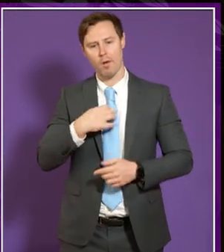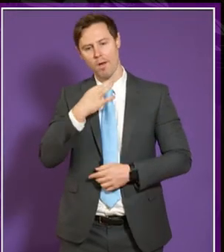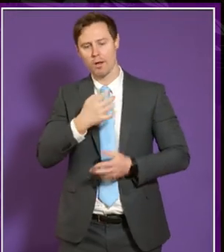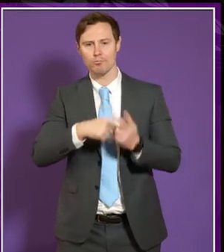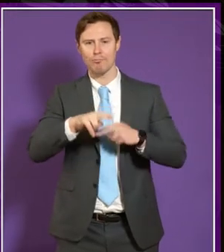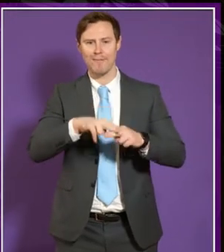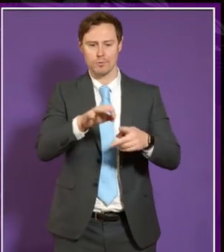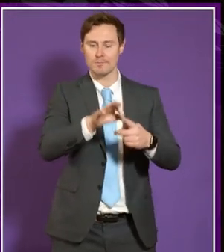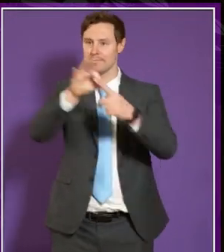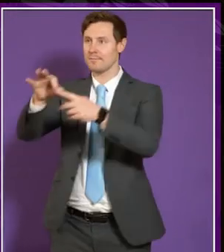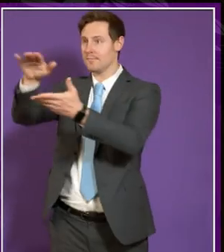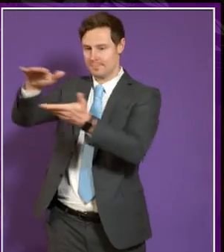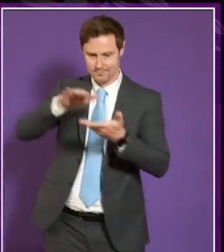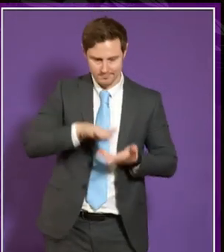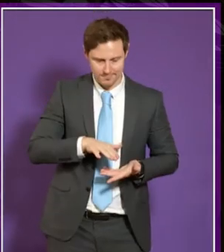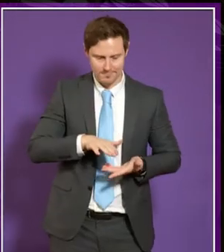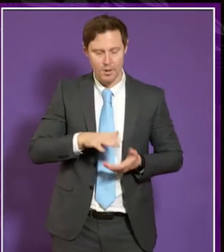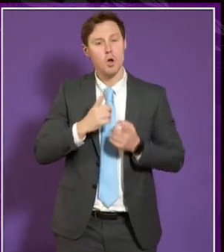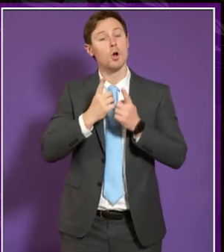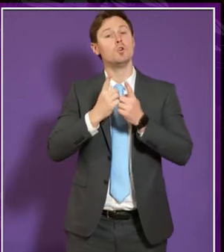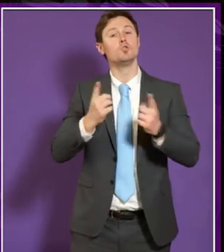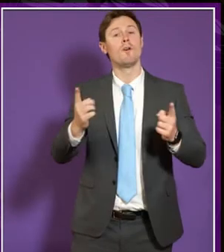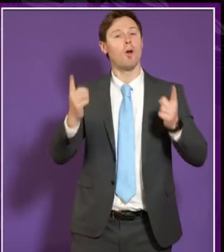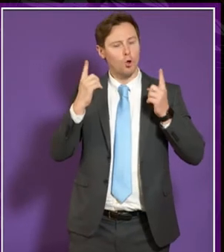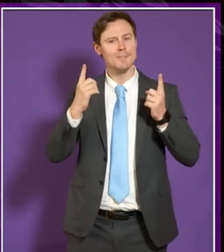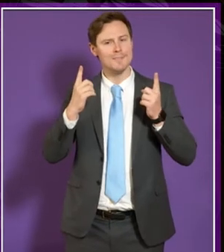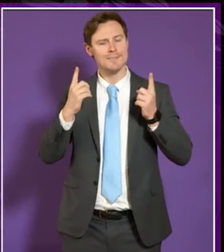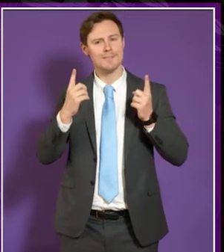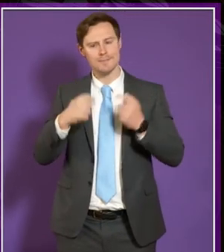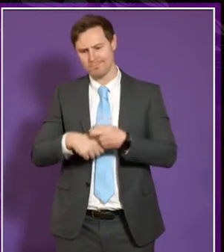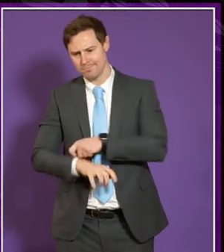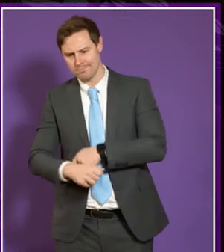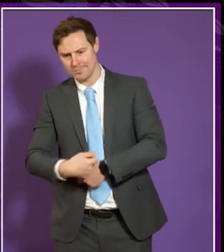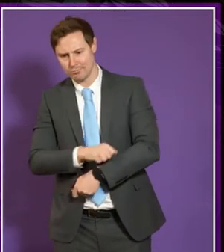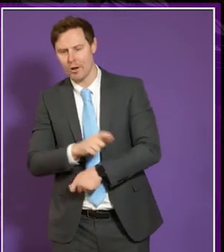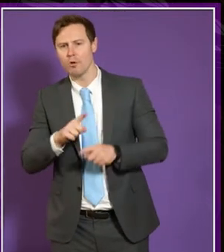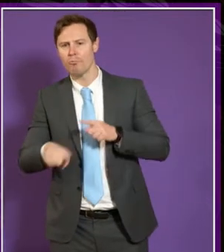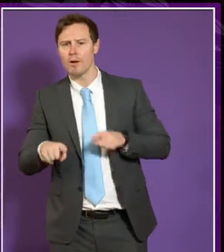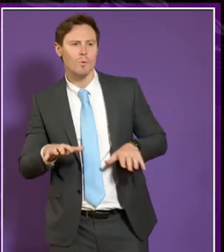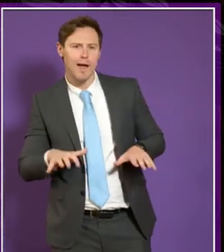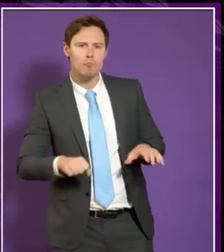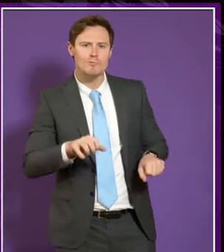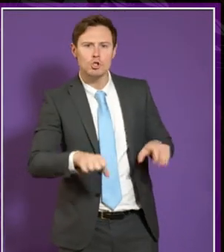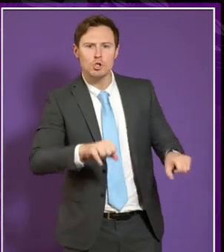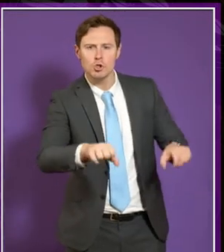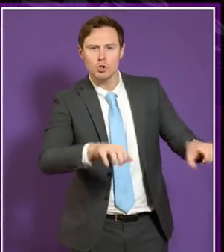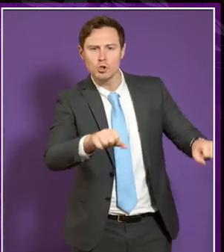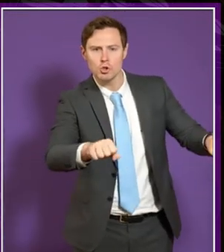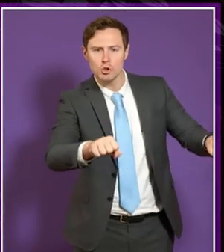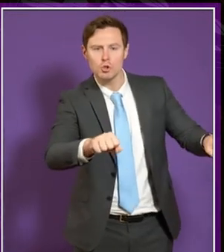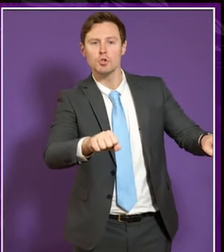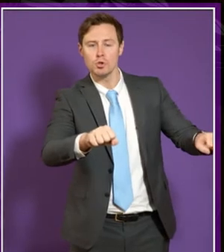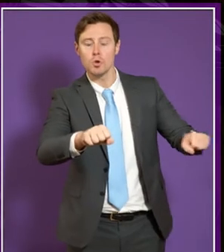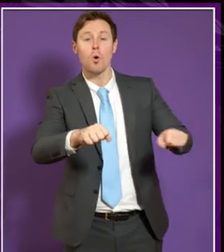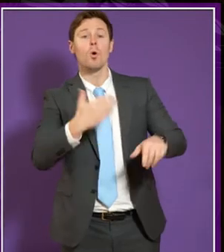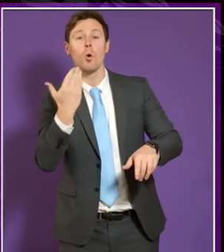universities do a lot to engage with and do outreach work so that we're working with the schools